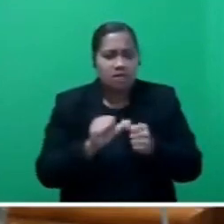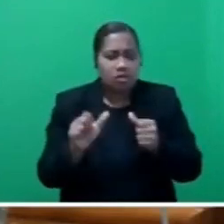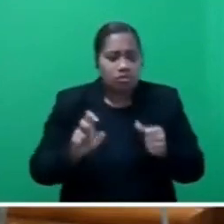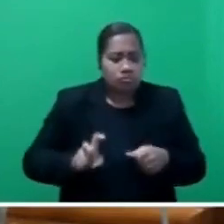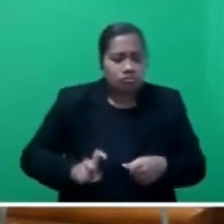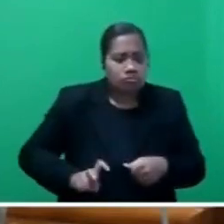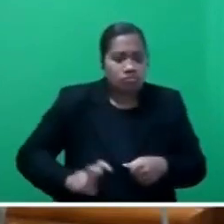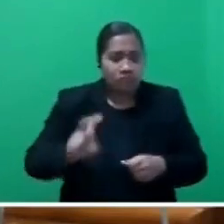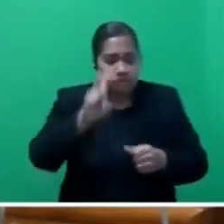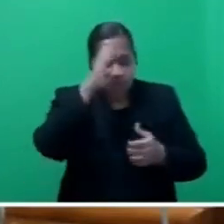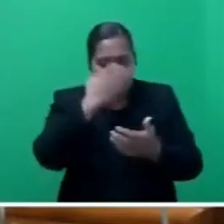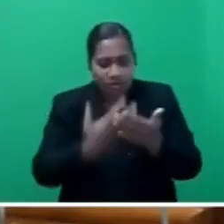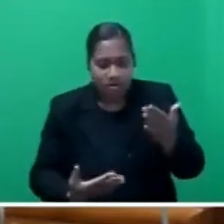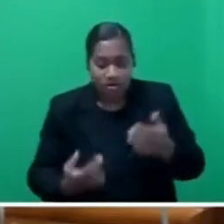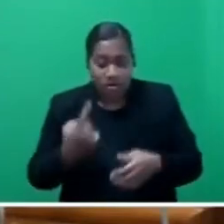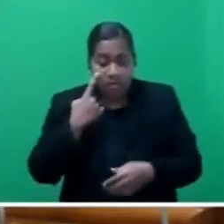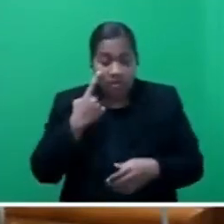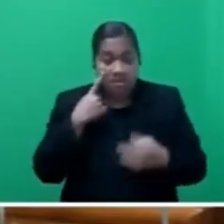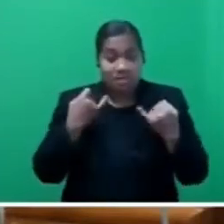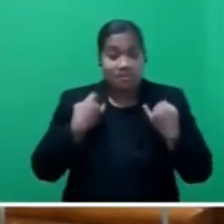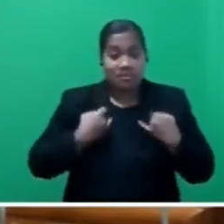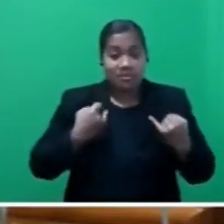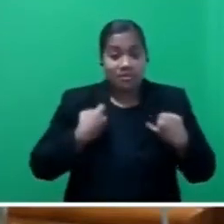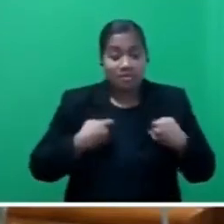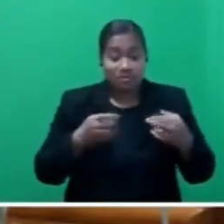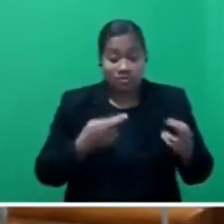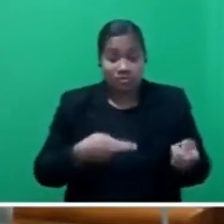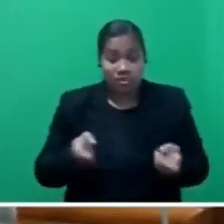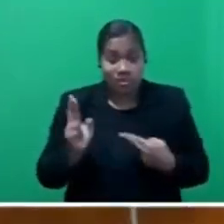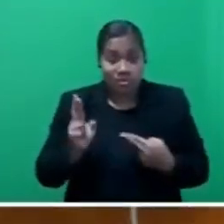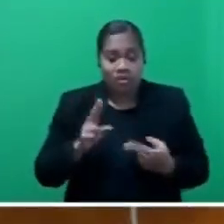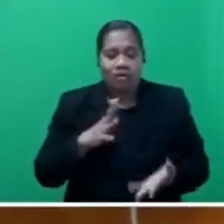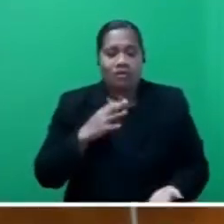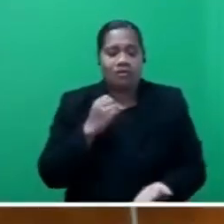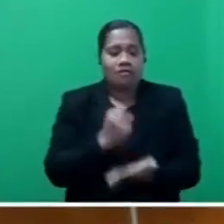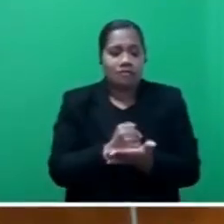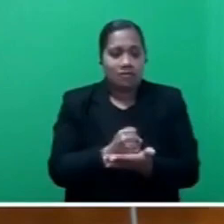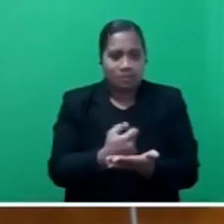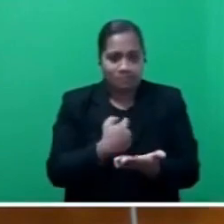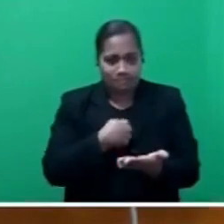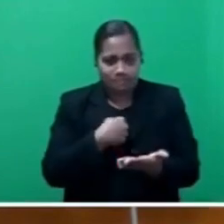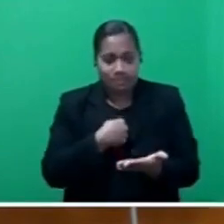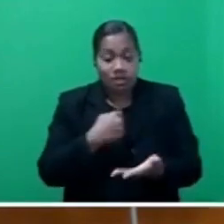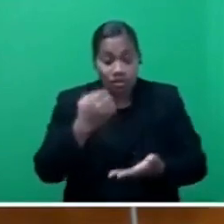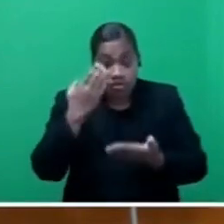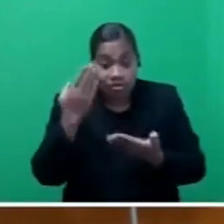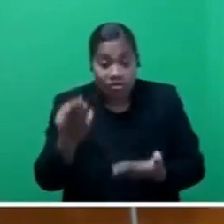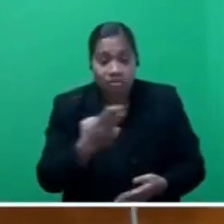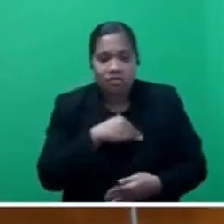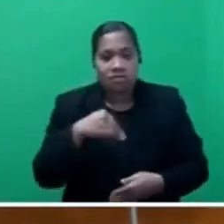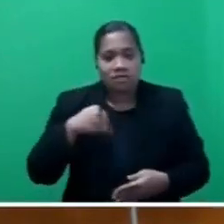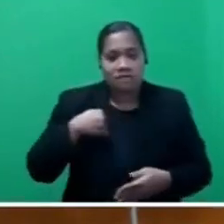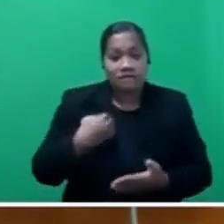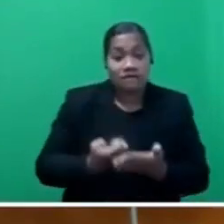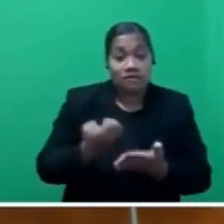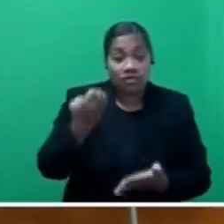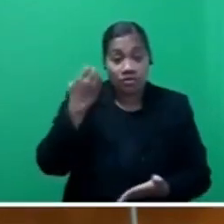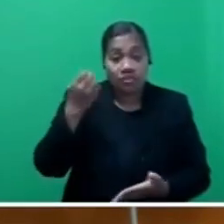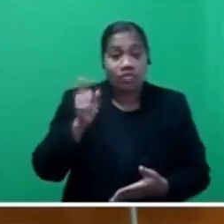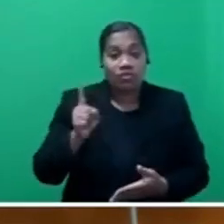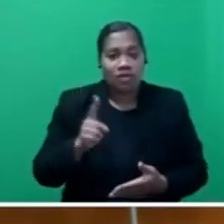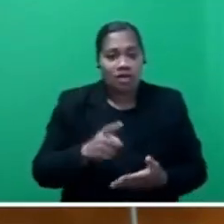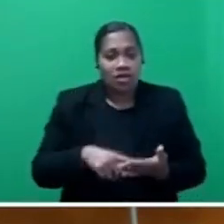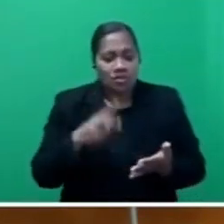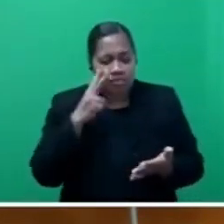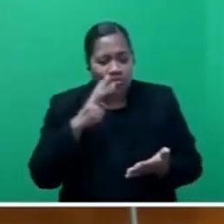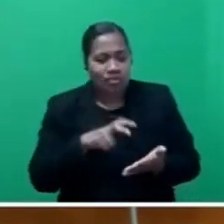So, seeing the implementation of such recommendations confirms to me that the Honorable Minister for Economy is recognizing